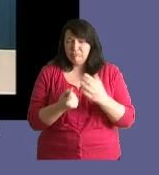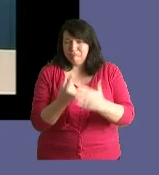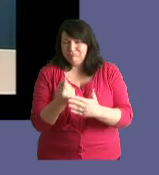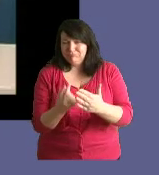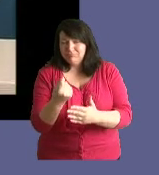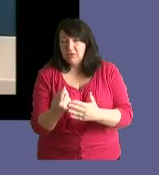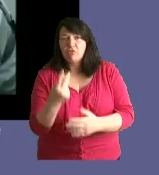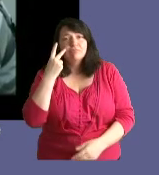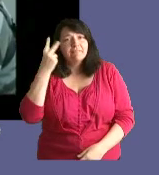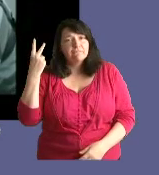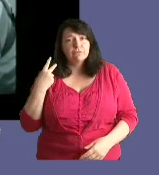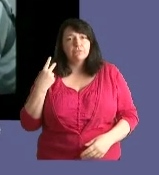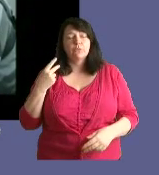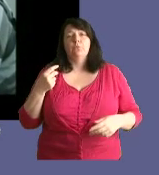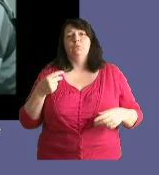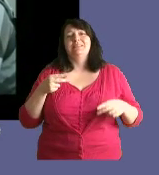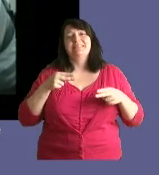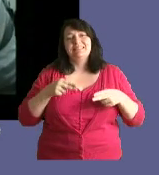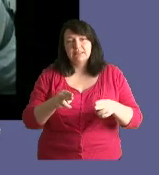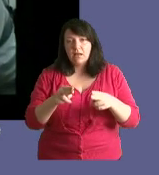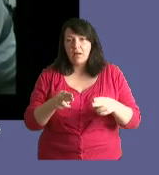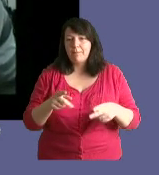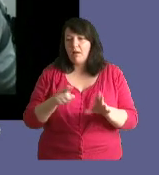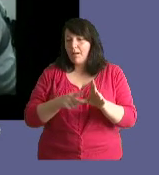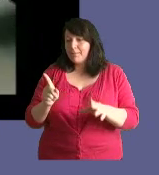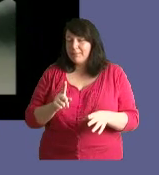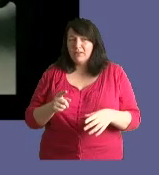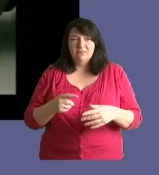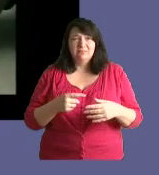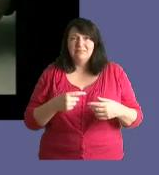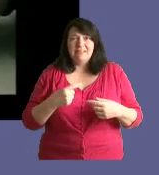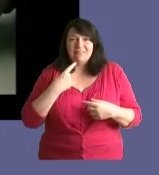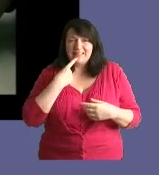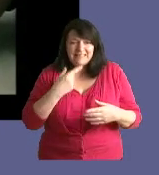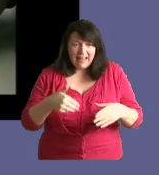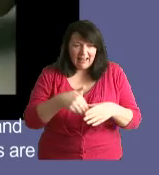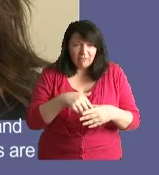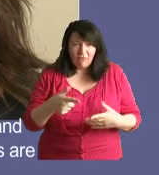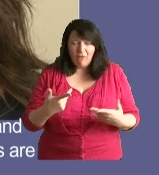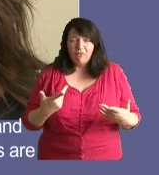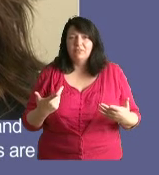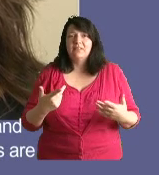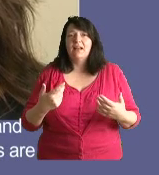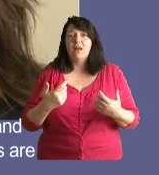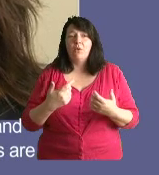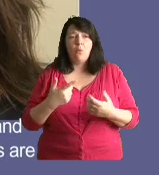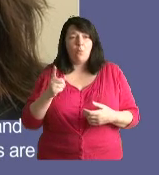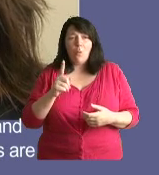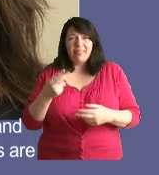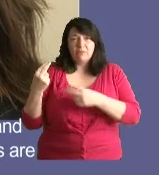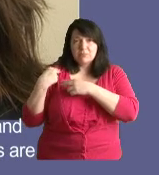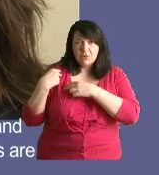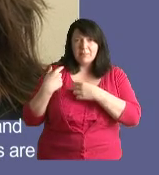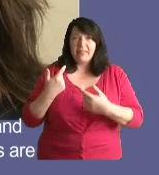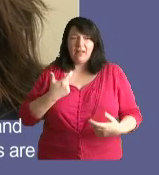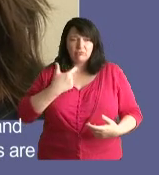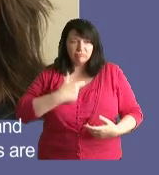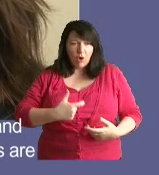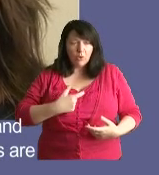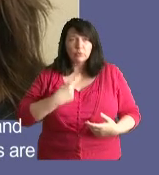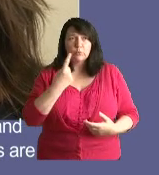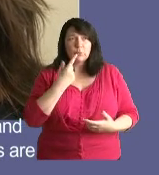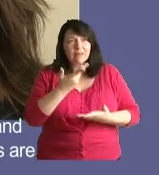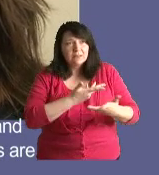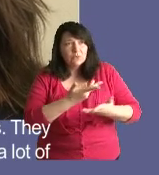kept reoccurring and reoccurring was the review system. How young people don't seem to have much say in it, how they don't know what they can do in it and what their